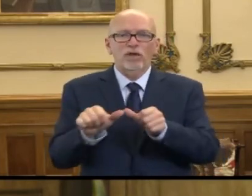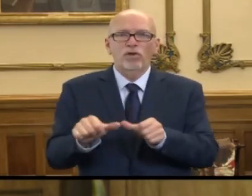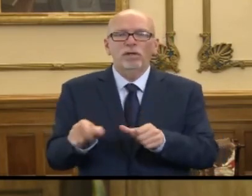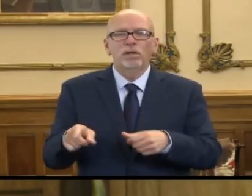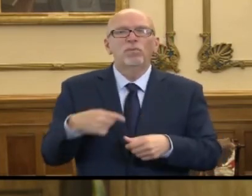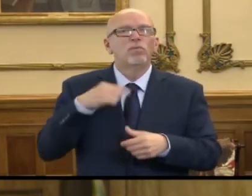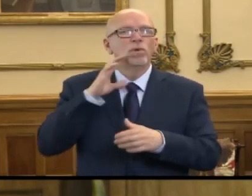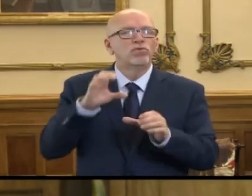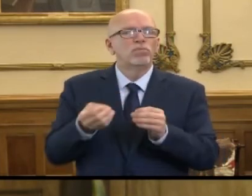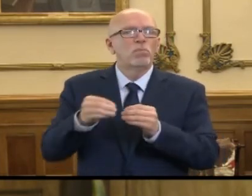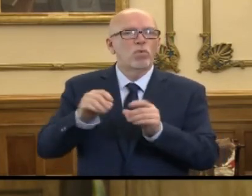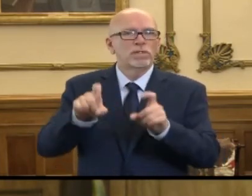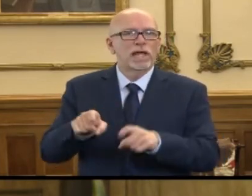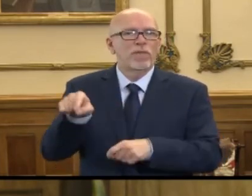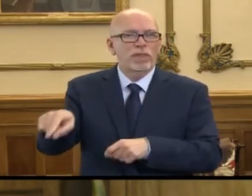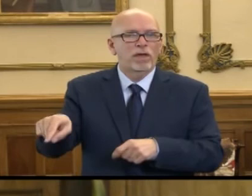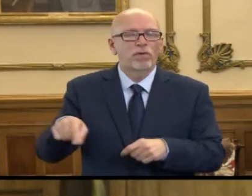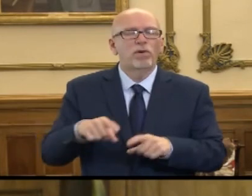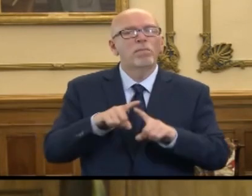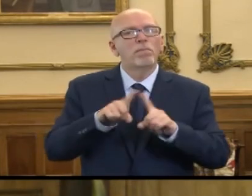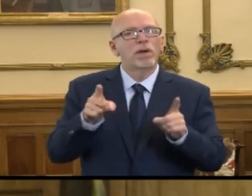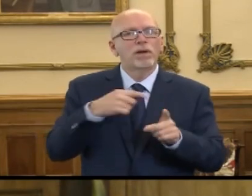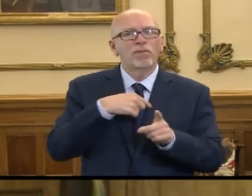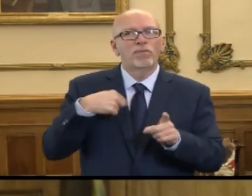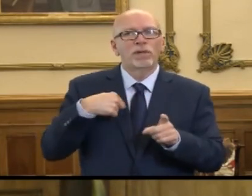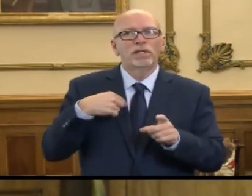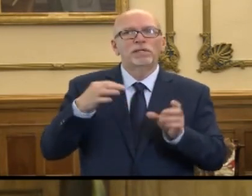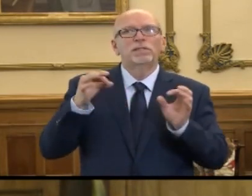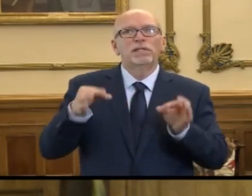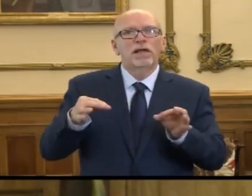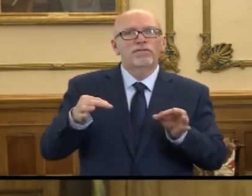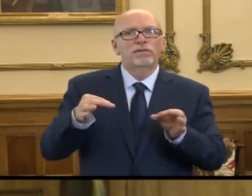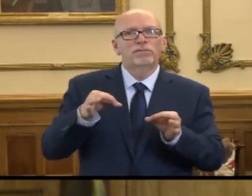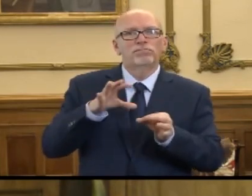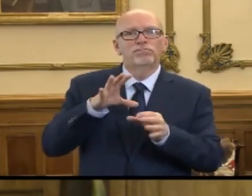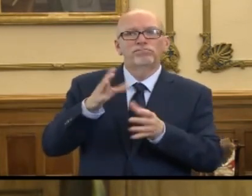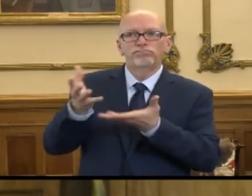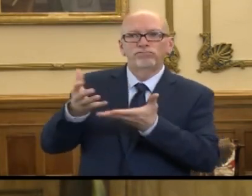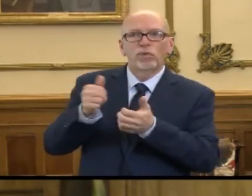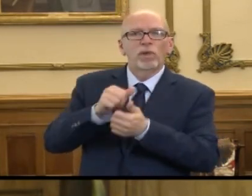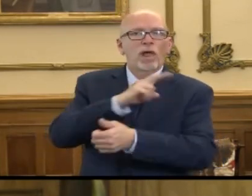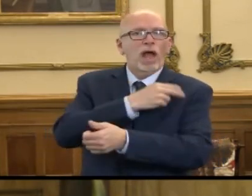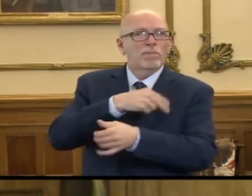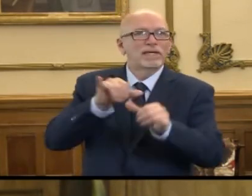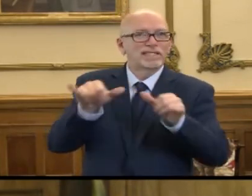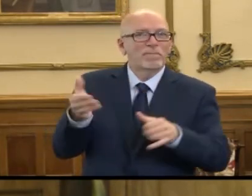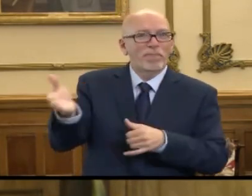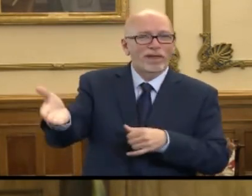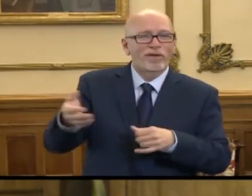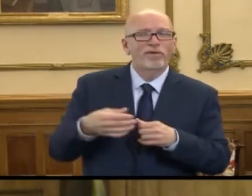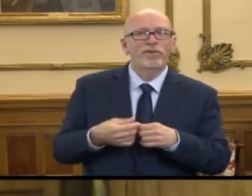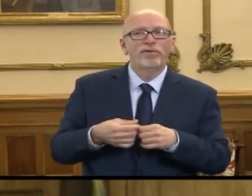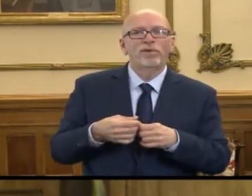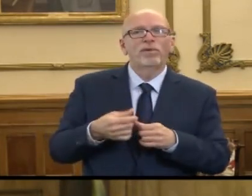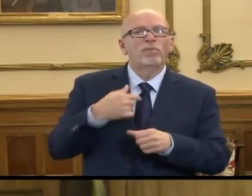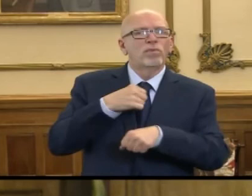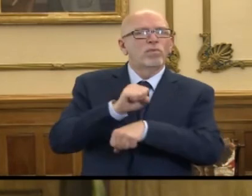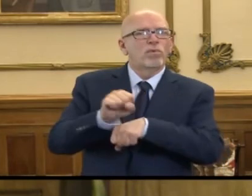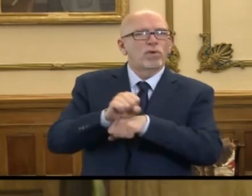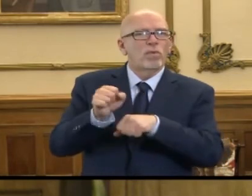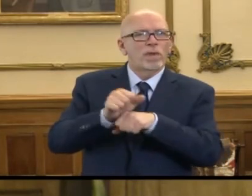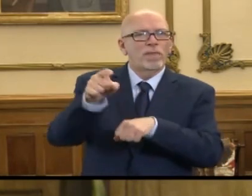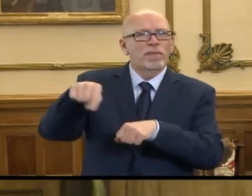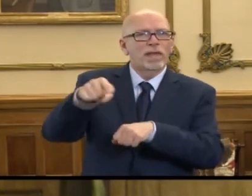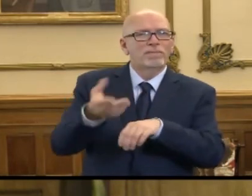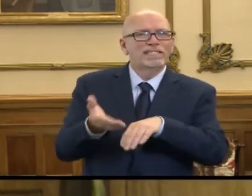to do some more testing down there, but we have definitely engaged with hospital systems over there and have been working with them